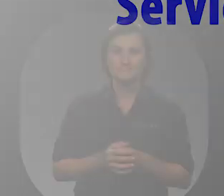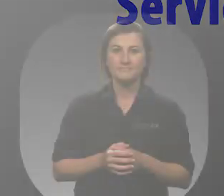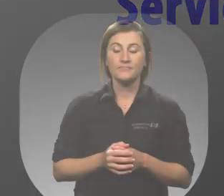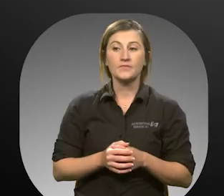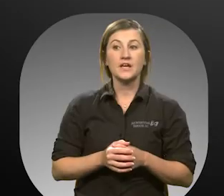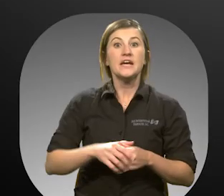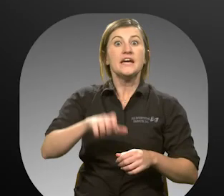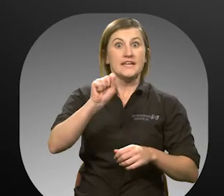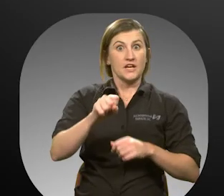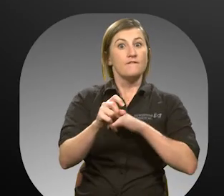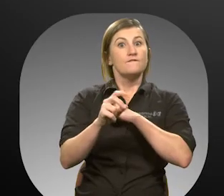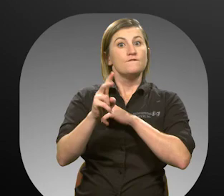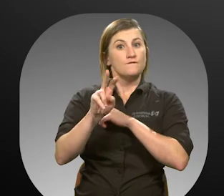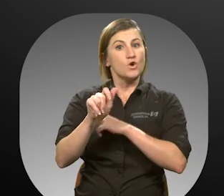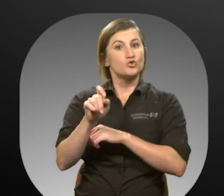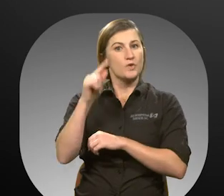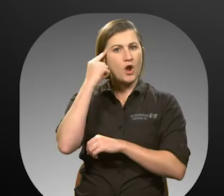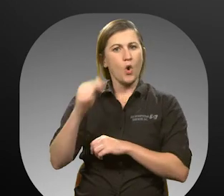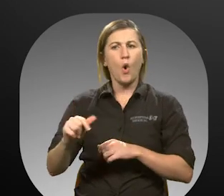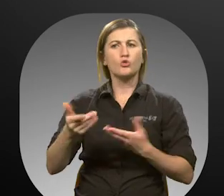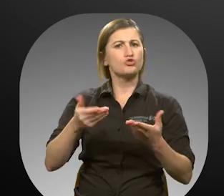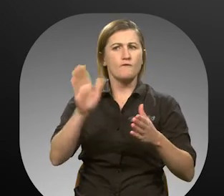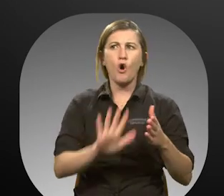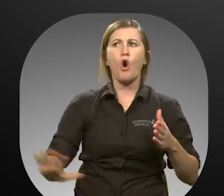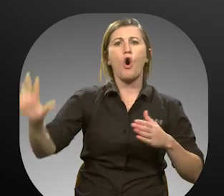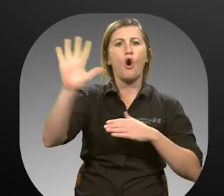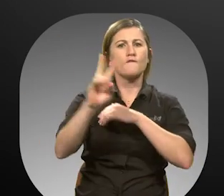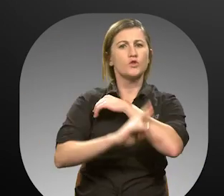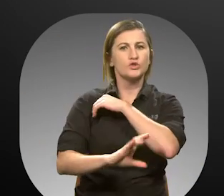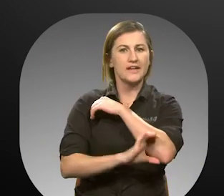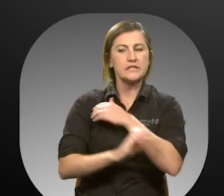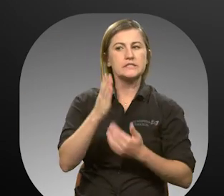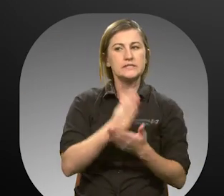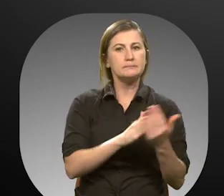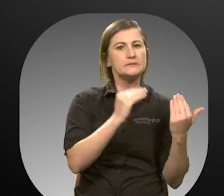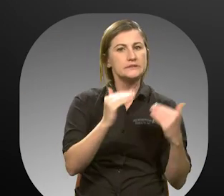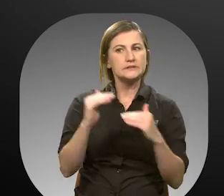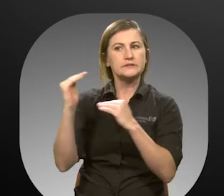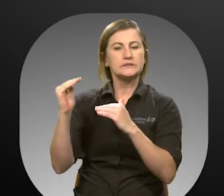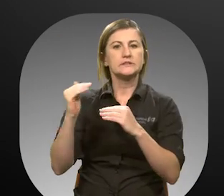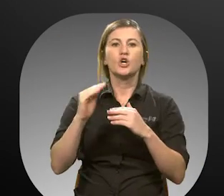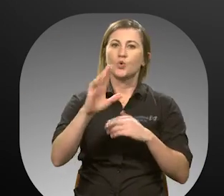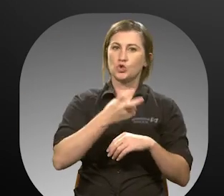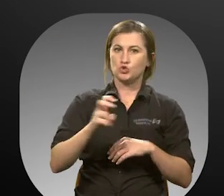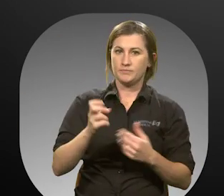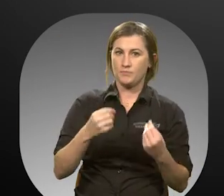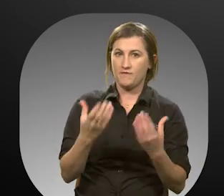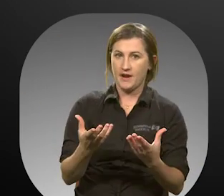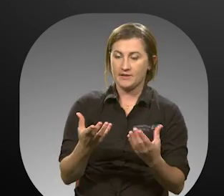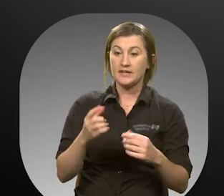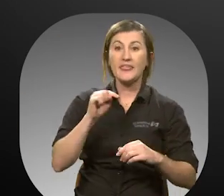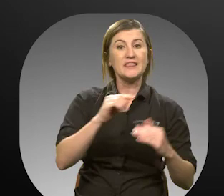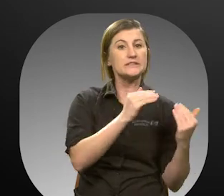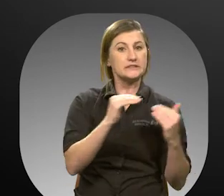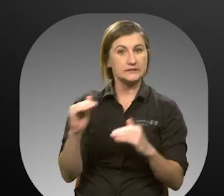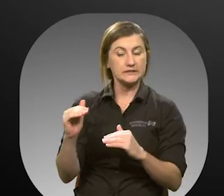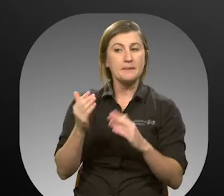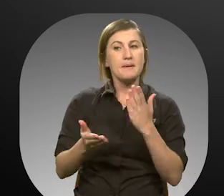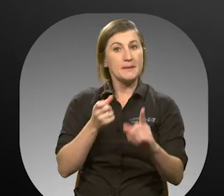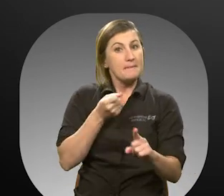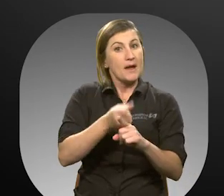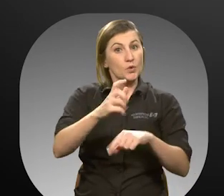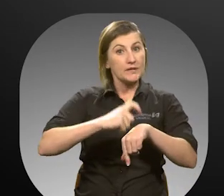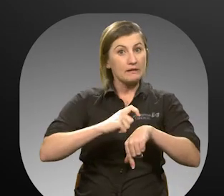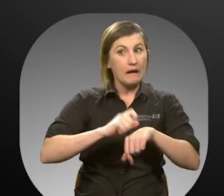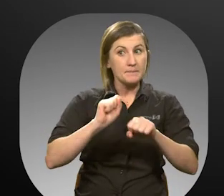Although Votran Gold serves all of Volusia County, certain restrictions may apply to the trips provided. These limitations may impact the